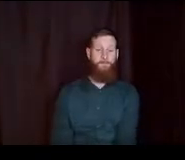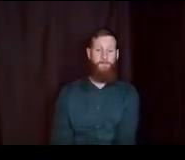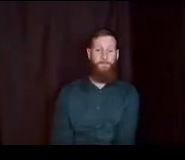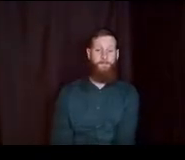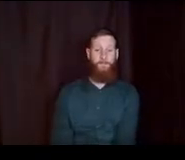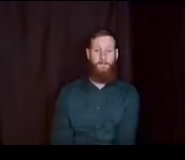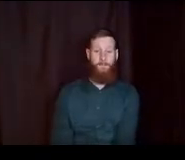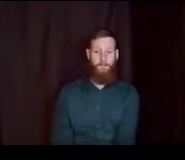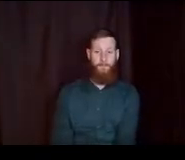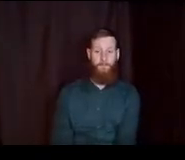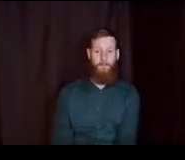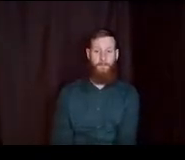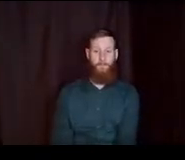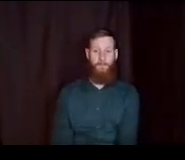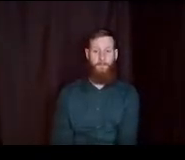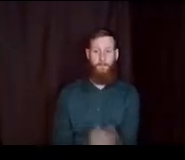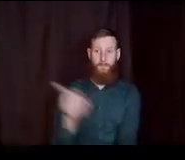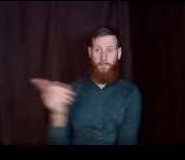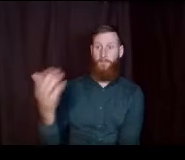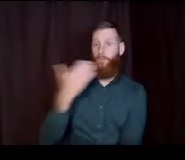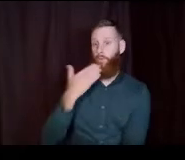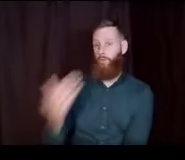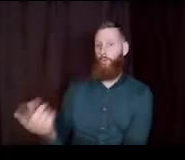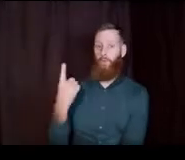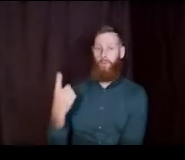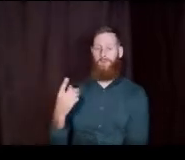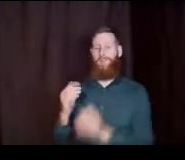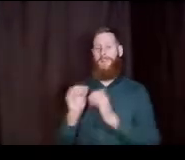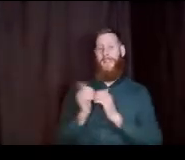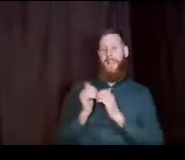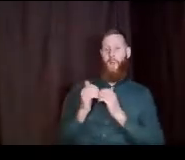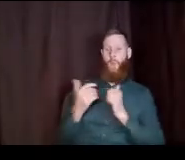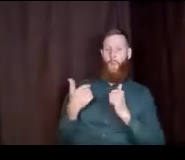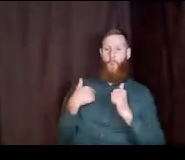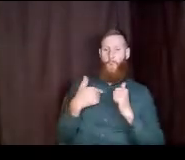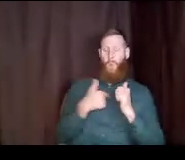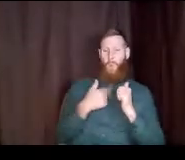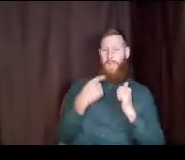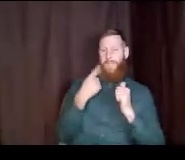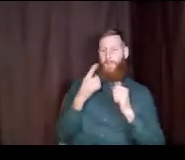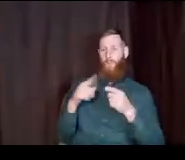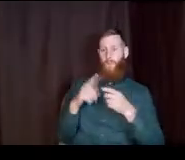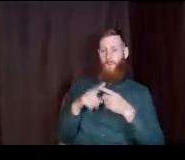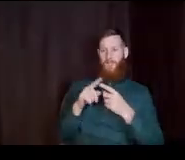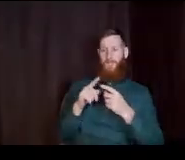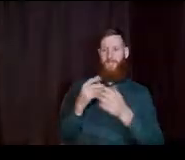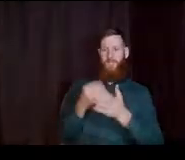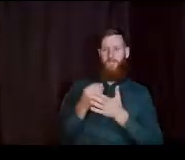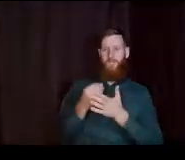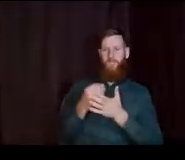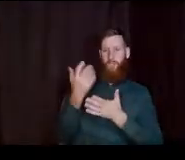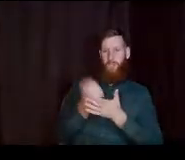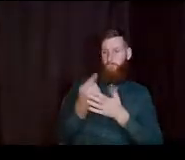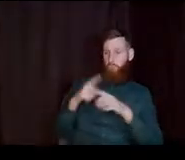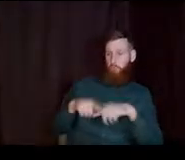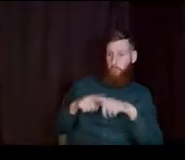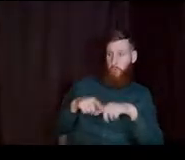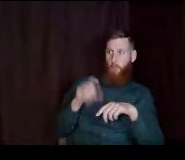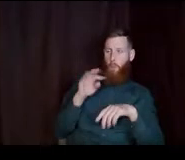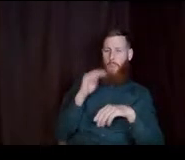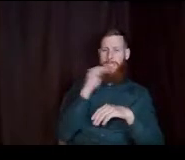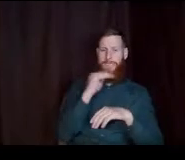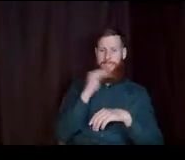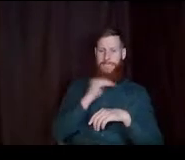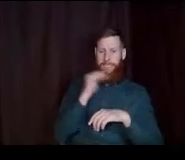How great this is a good one. I like this one Christina. How can we tell when a scholarship is reliable? or a scam? Oh, that's a